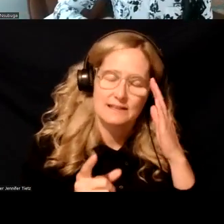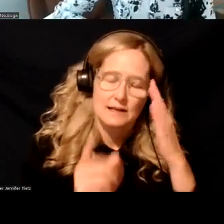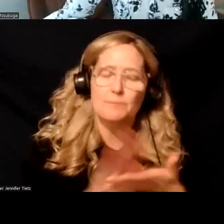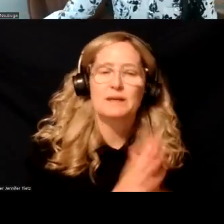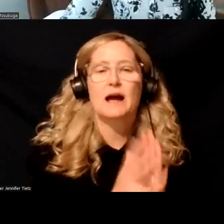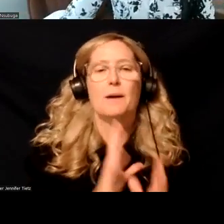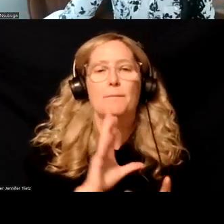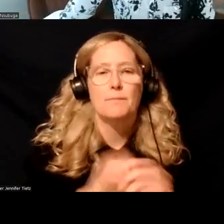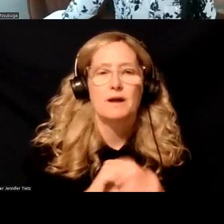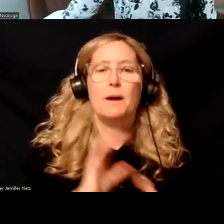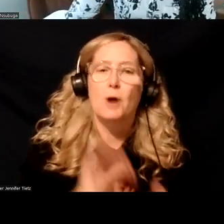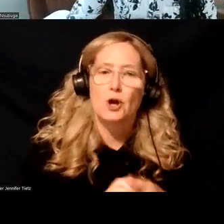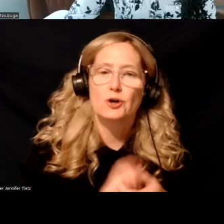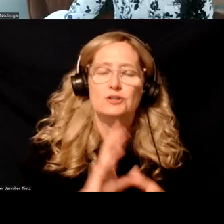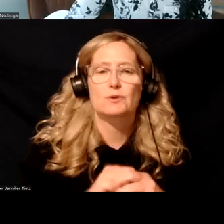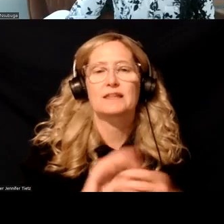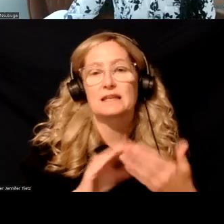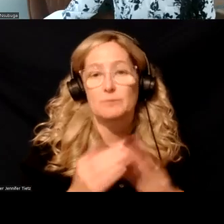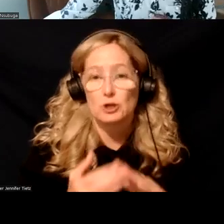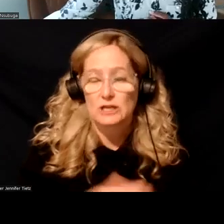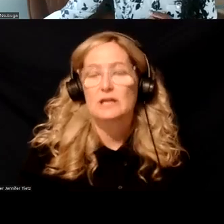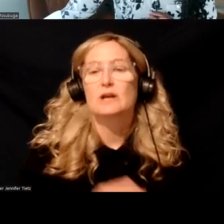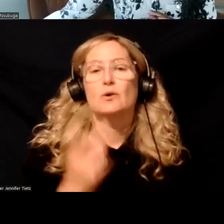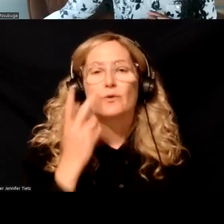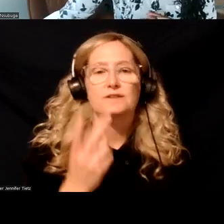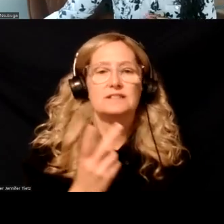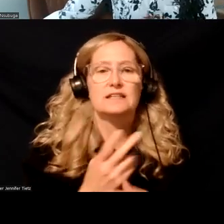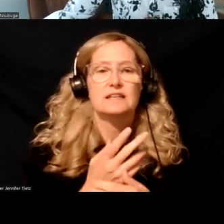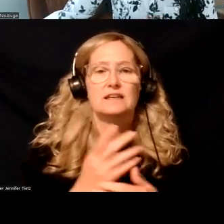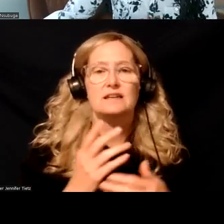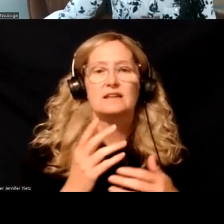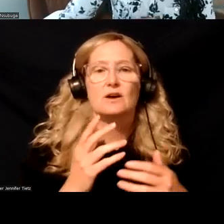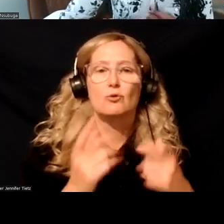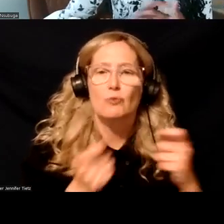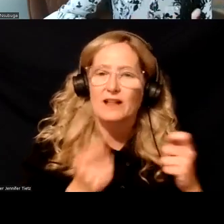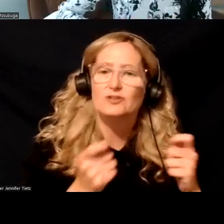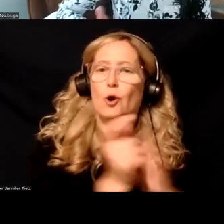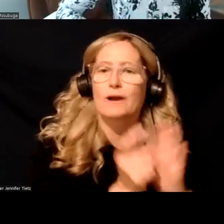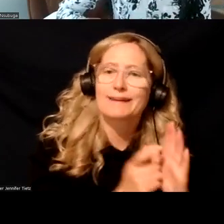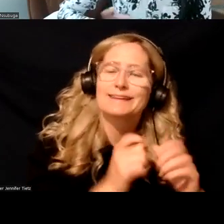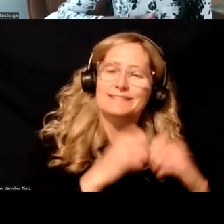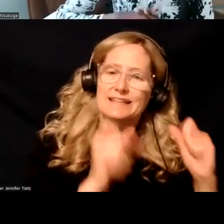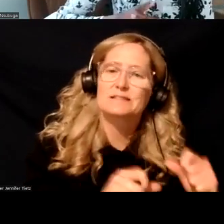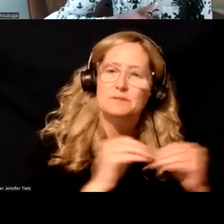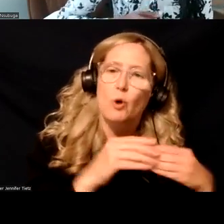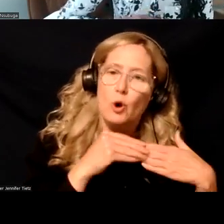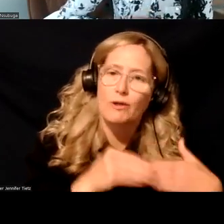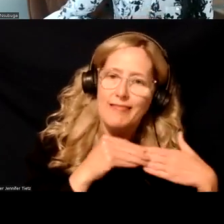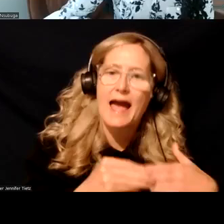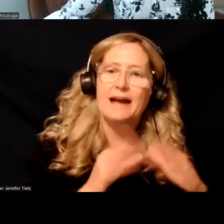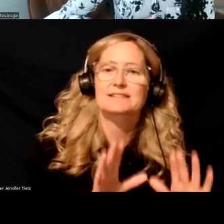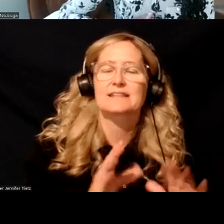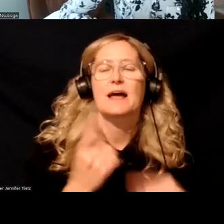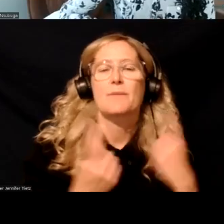become partners in, in, in the community. We've seen relaxing of regulatory systems, um, specifically one that I'm